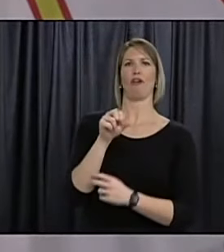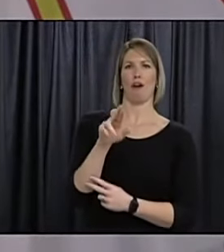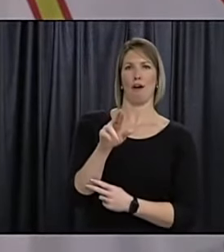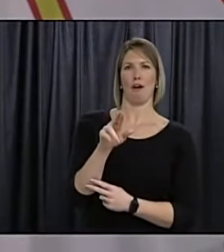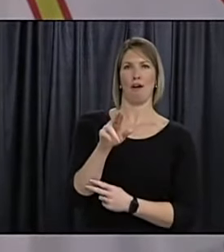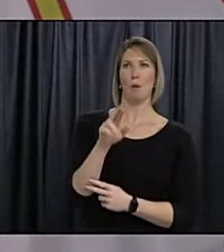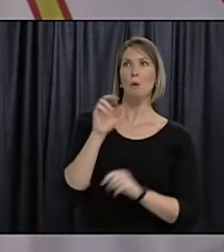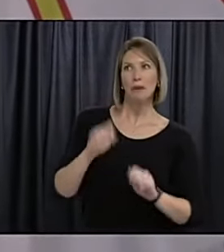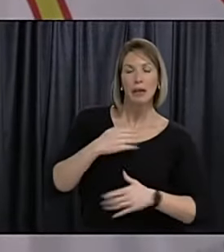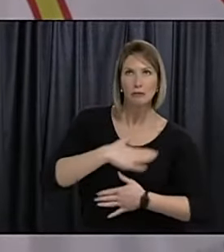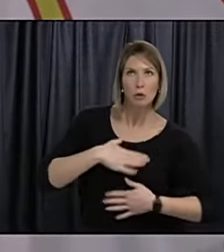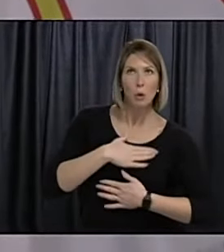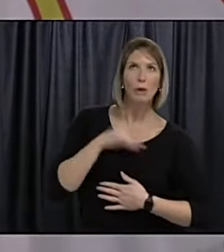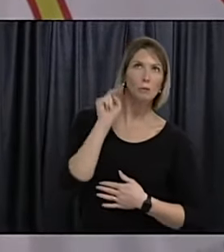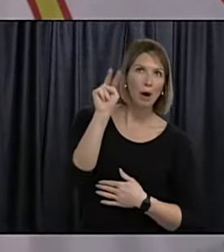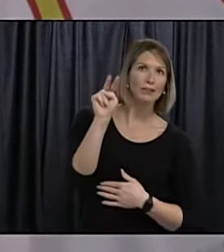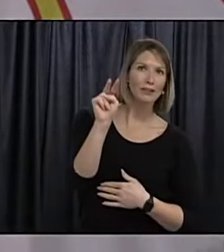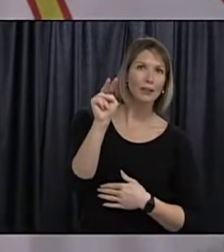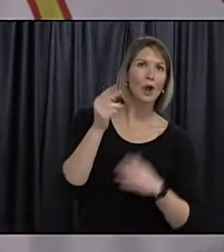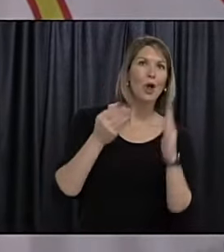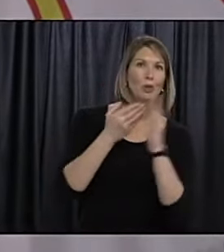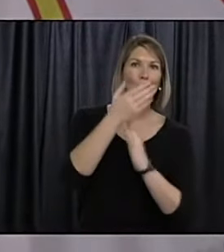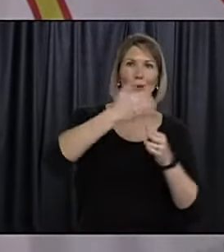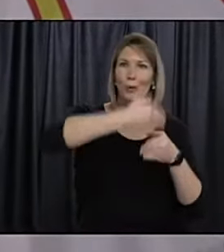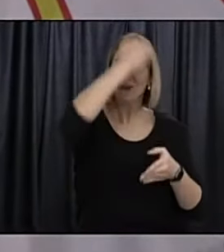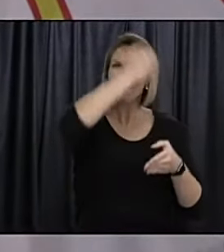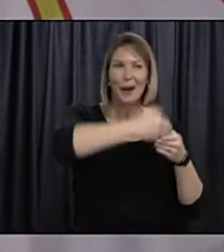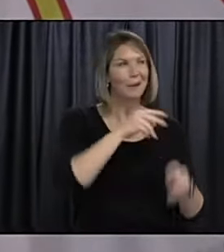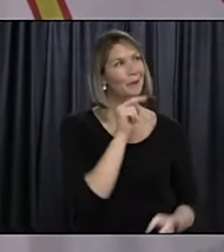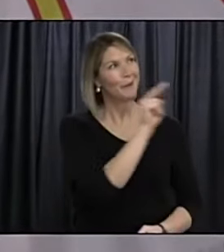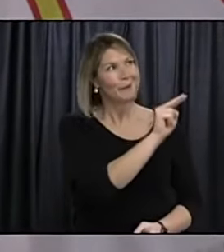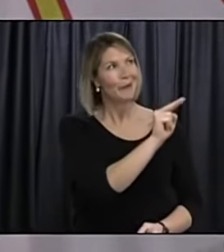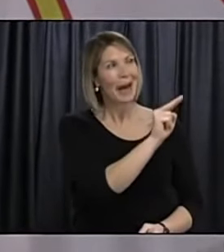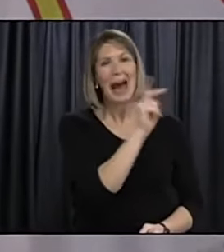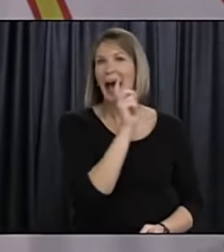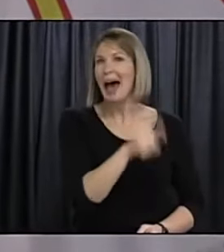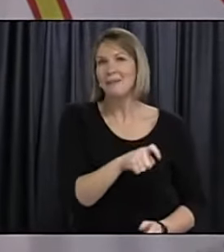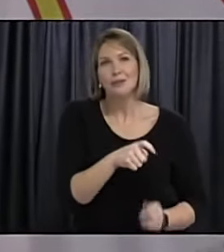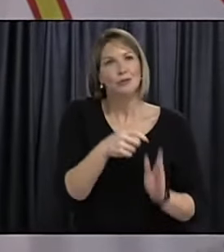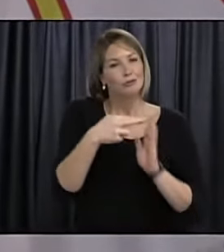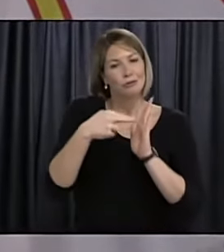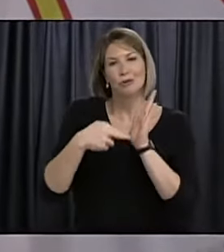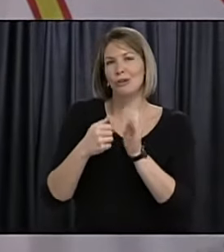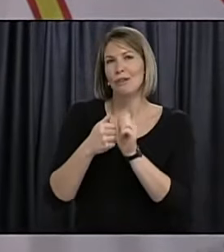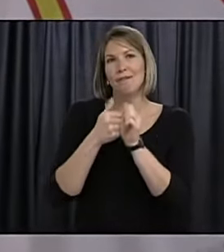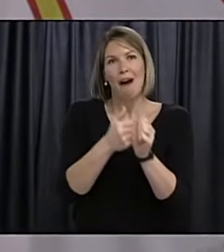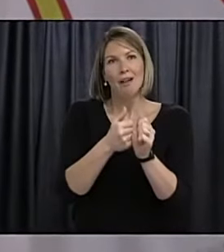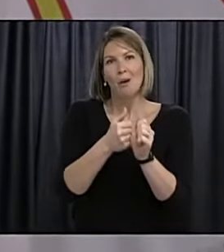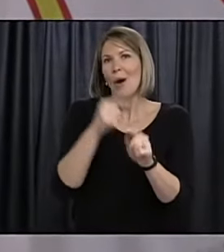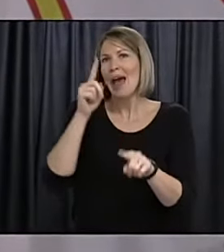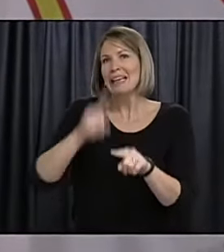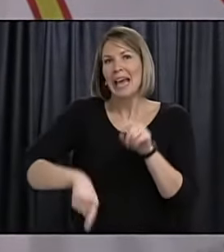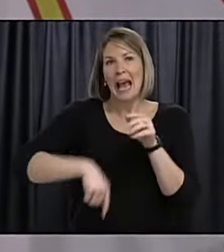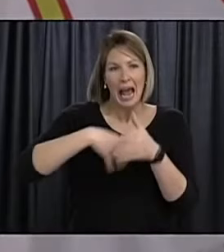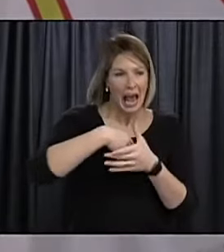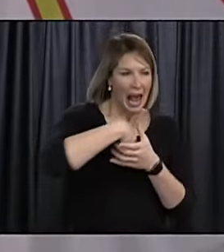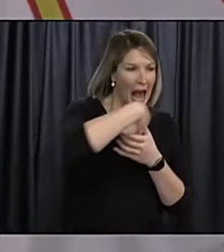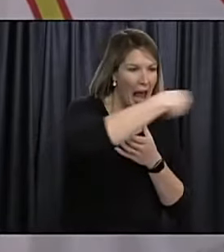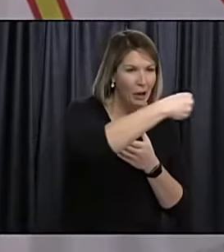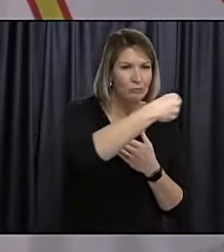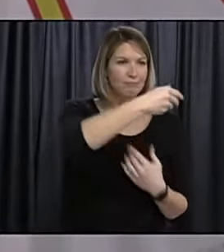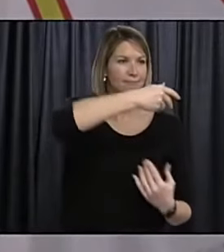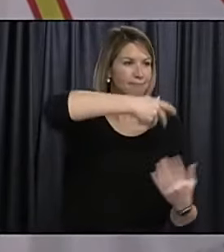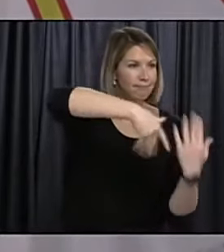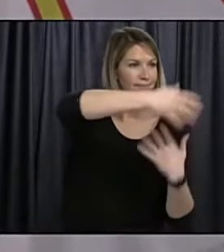uh you know we have to stay uh stay in line with those guidelines that we have not going mixing with people outside of your bubble